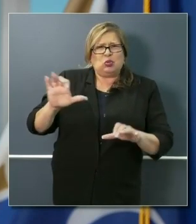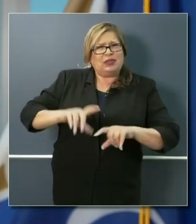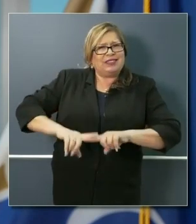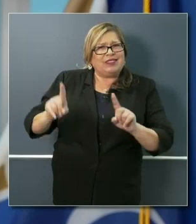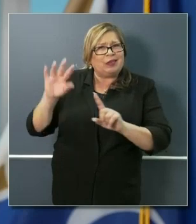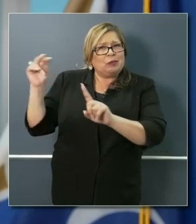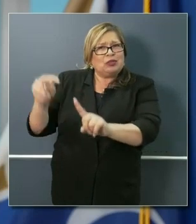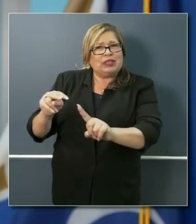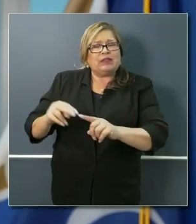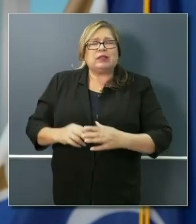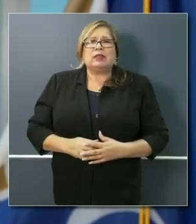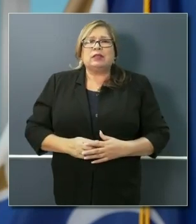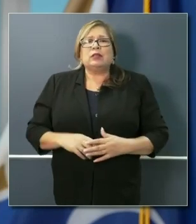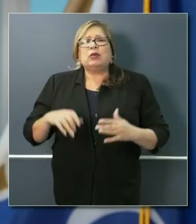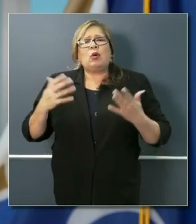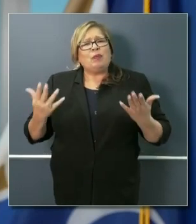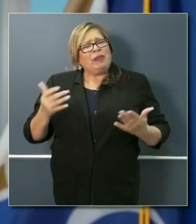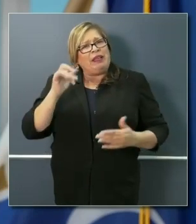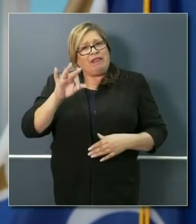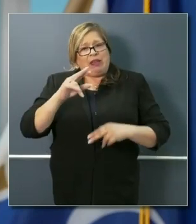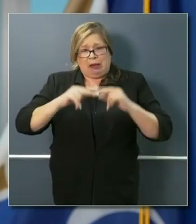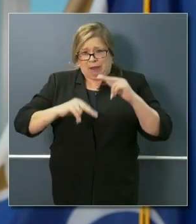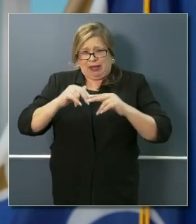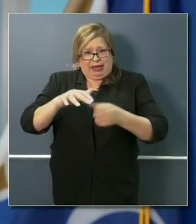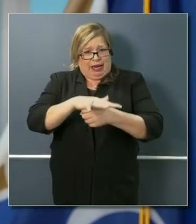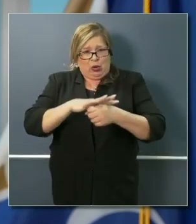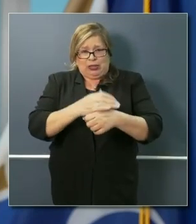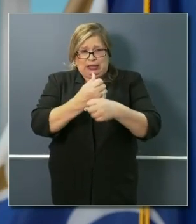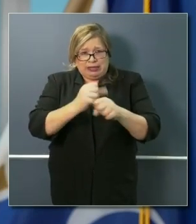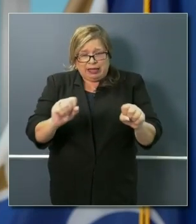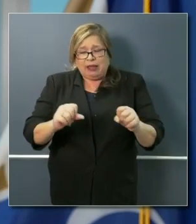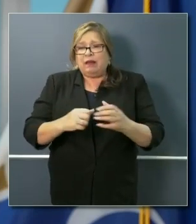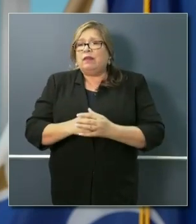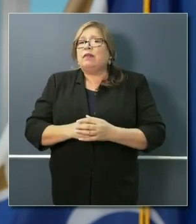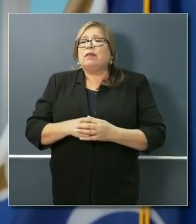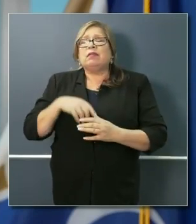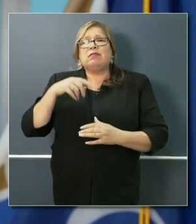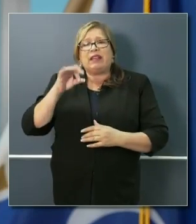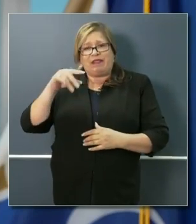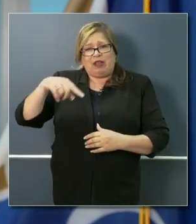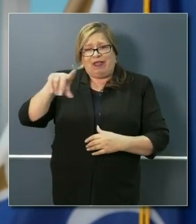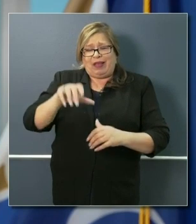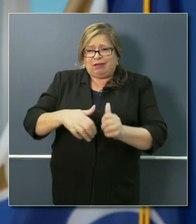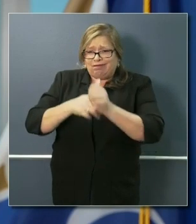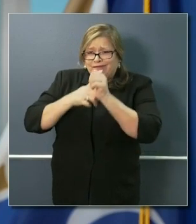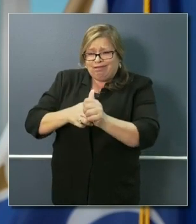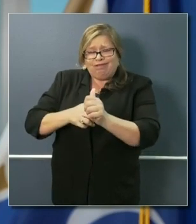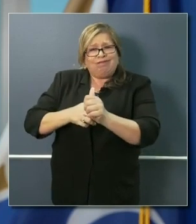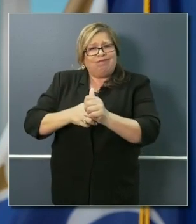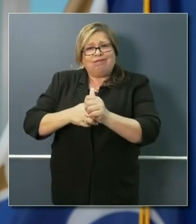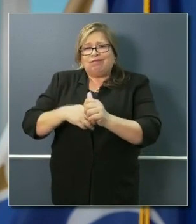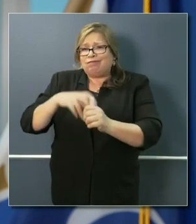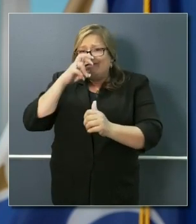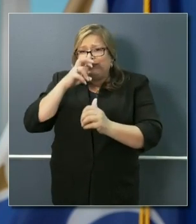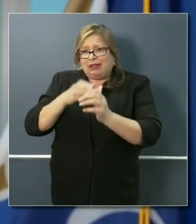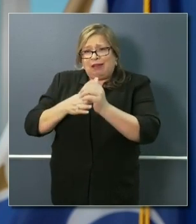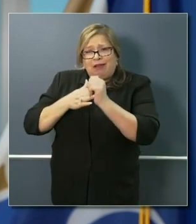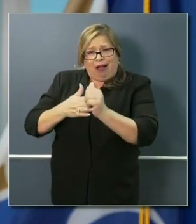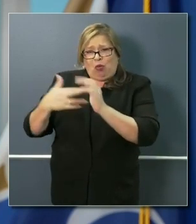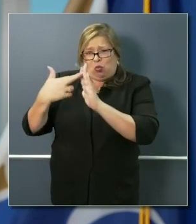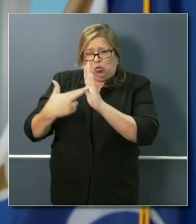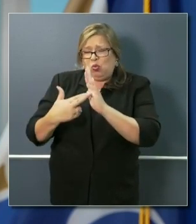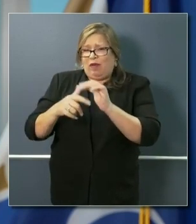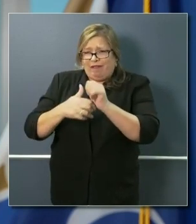If the building sites are safe and the construction industry says they're enforcing and adhering to some very strict guidelines, are you